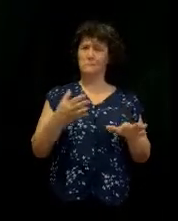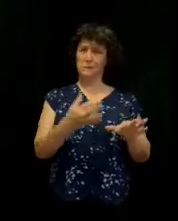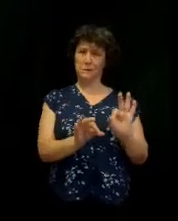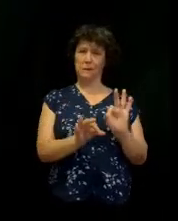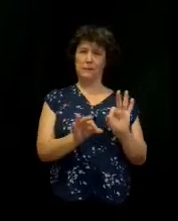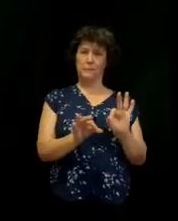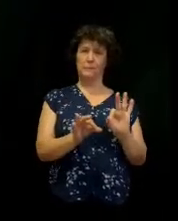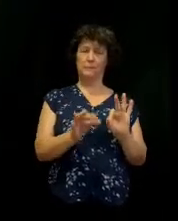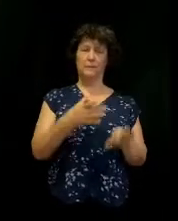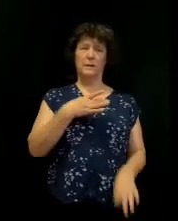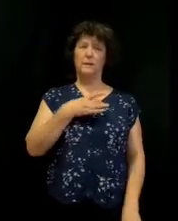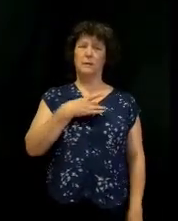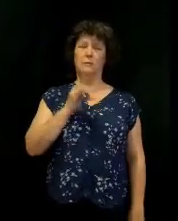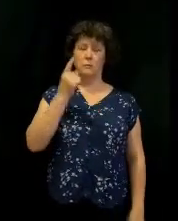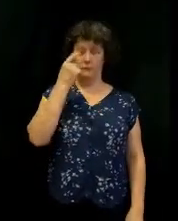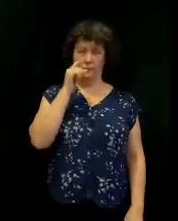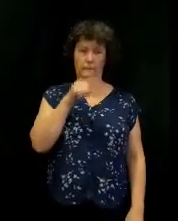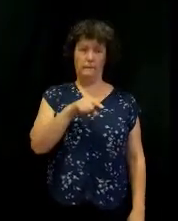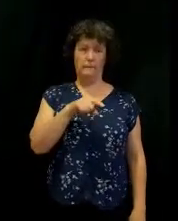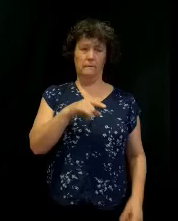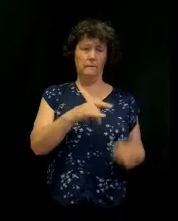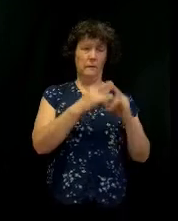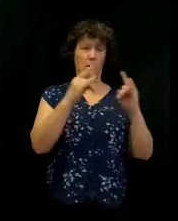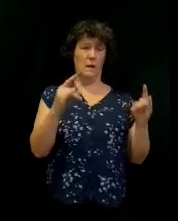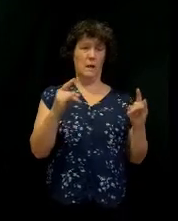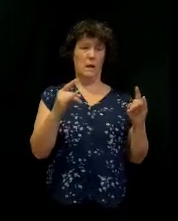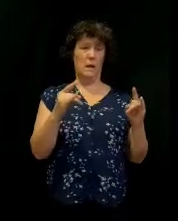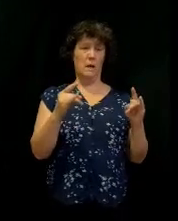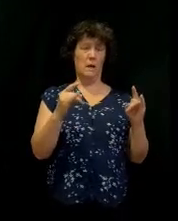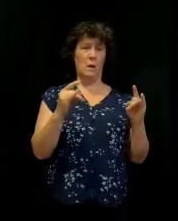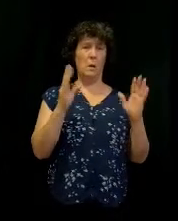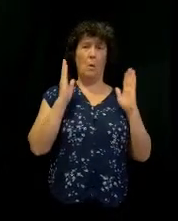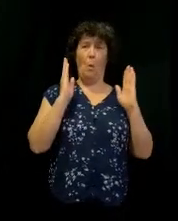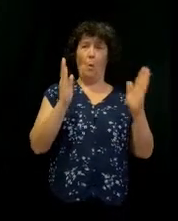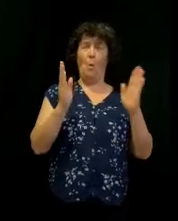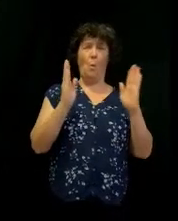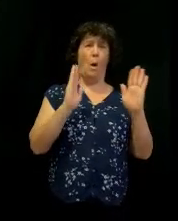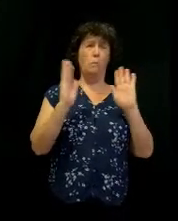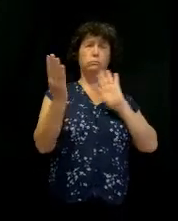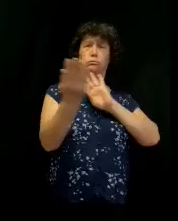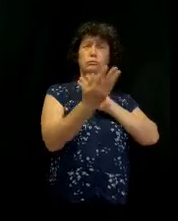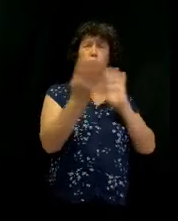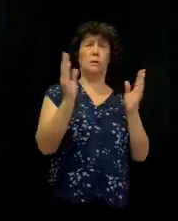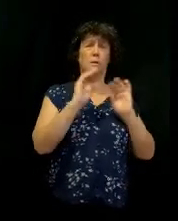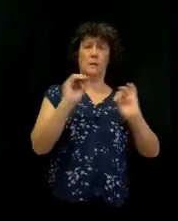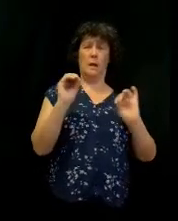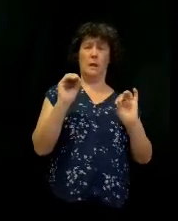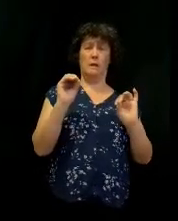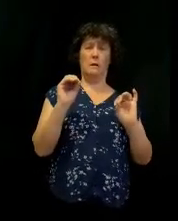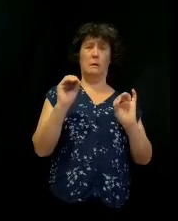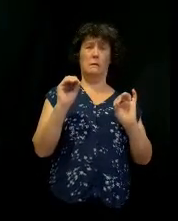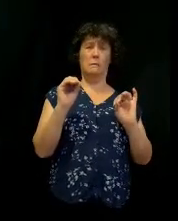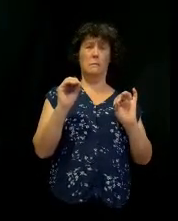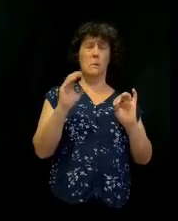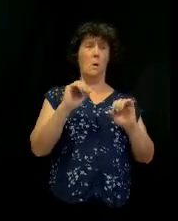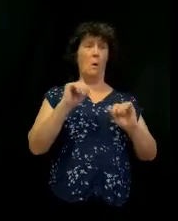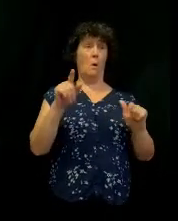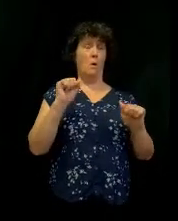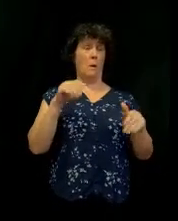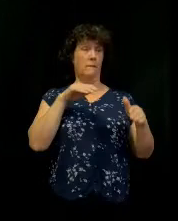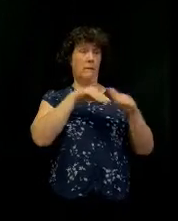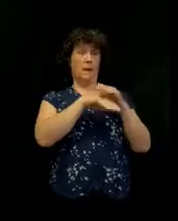It's interesting to me. The tent has no partitions, and everyone that ministered to the Lord had access to it.